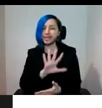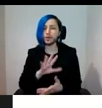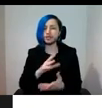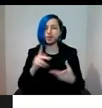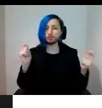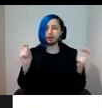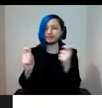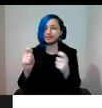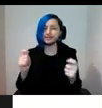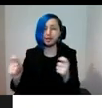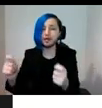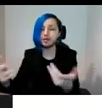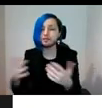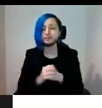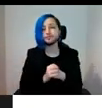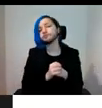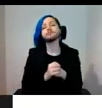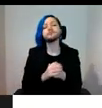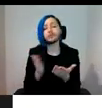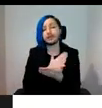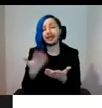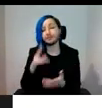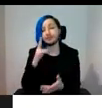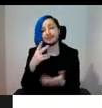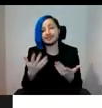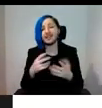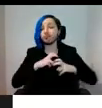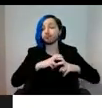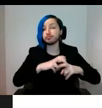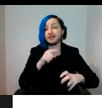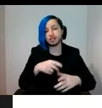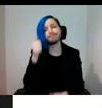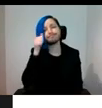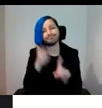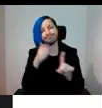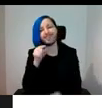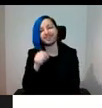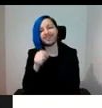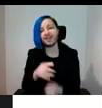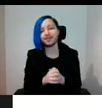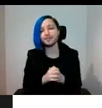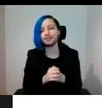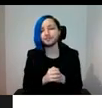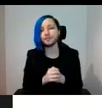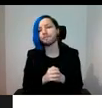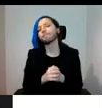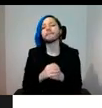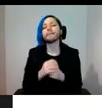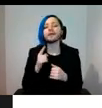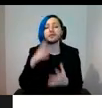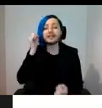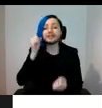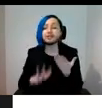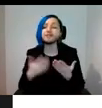Clearly, as we have seen today as well, this hasn't escaped the researchers. Taking the perspective of the practitioners in the